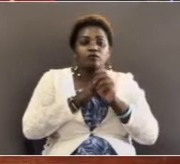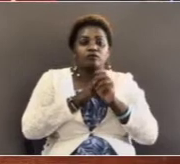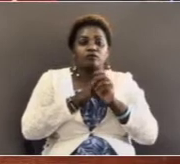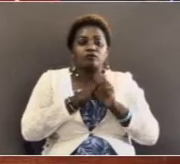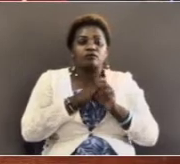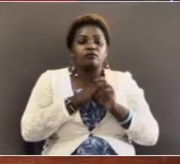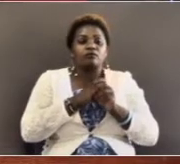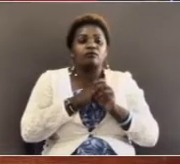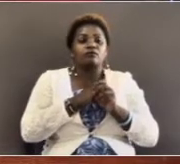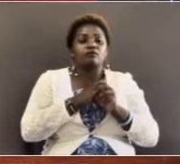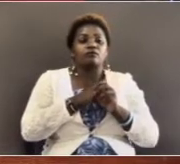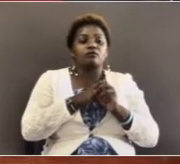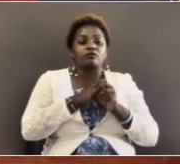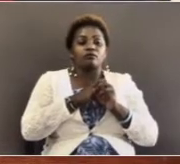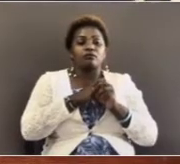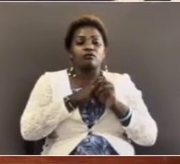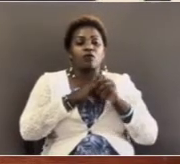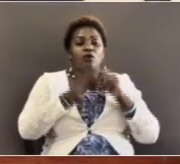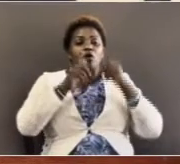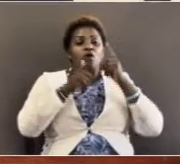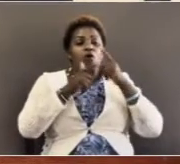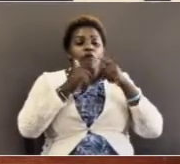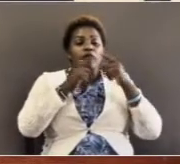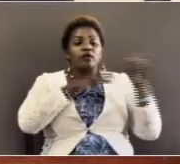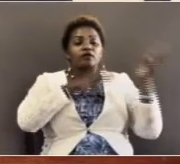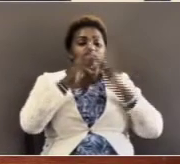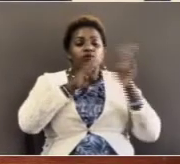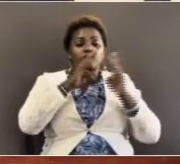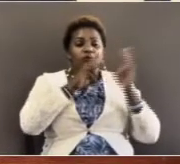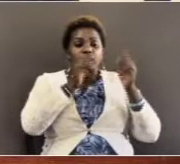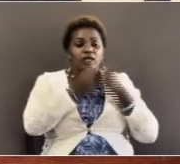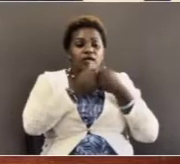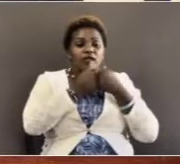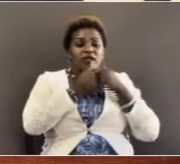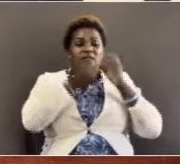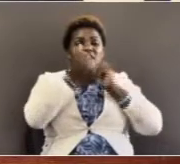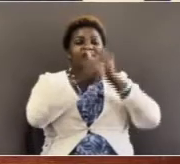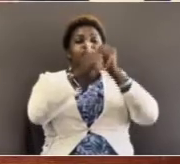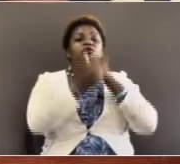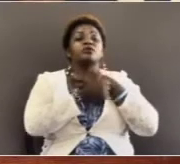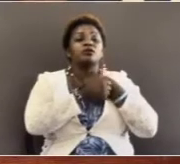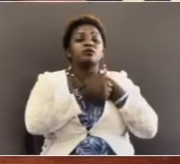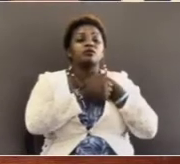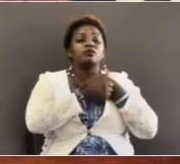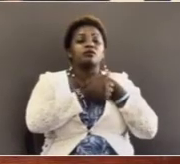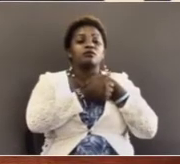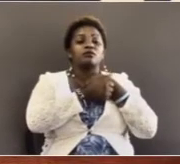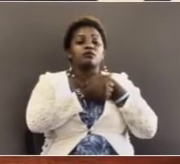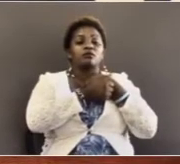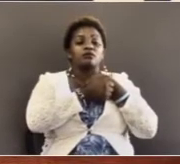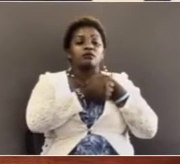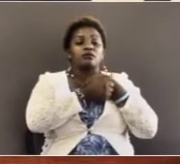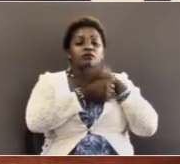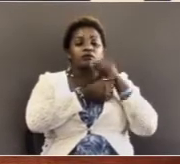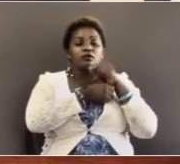so when storms hit the disciples needed Jesus when confusion